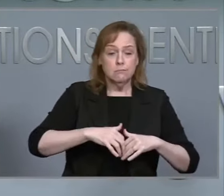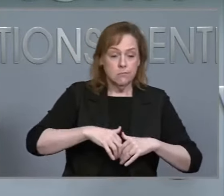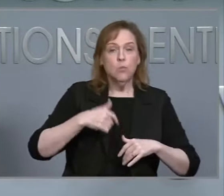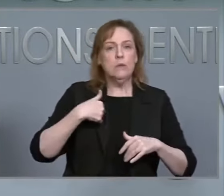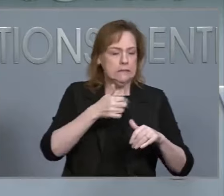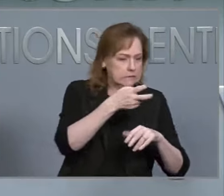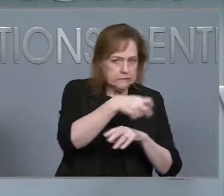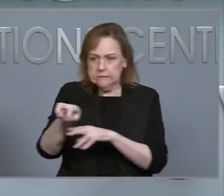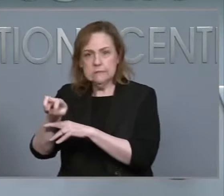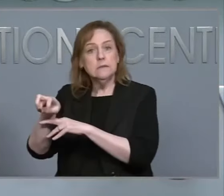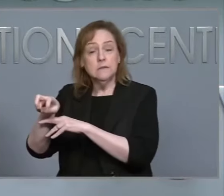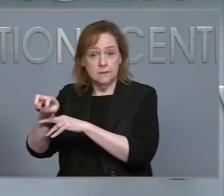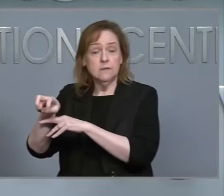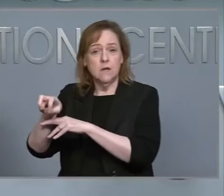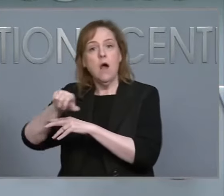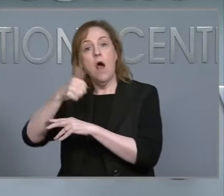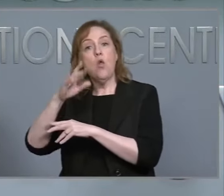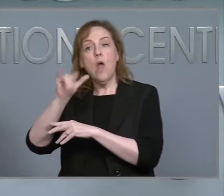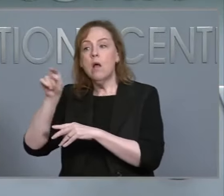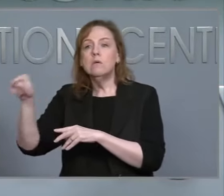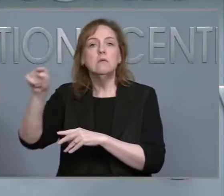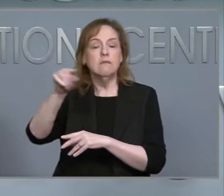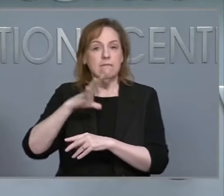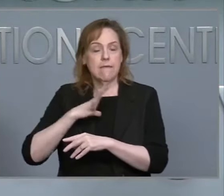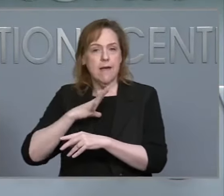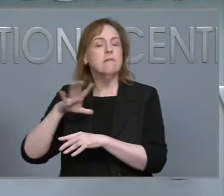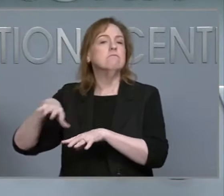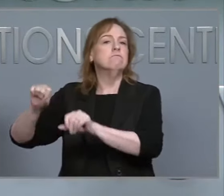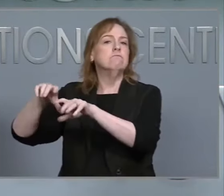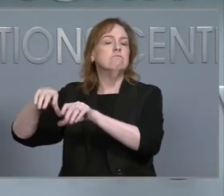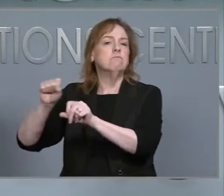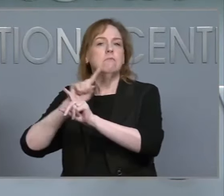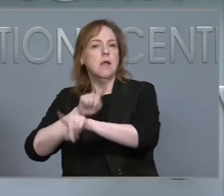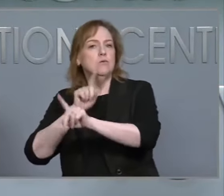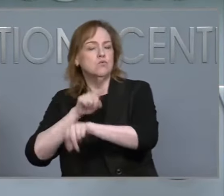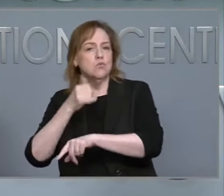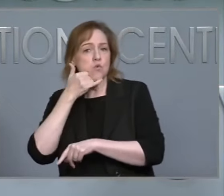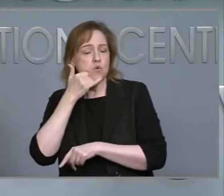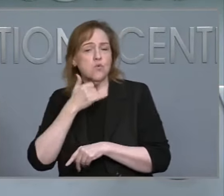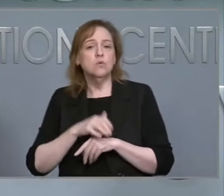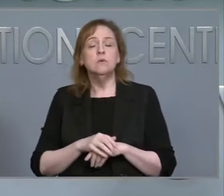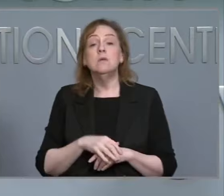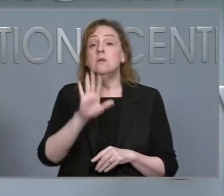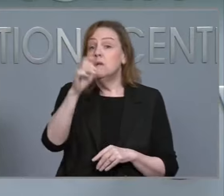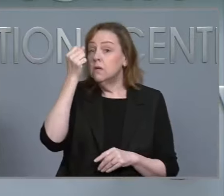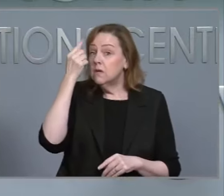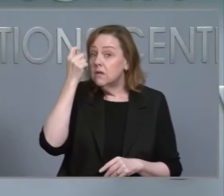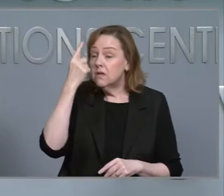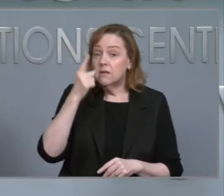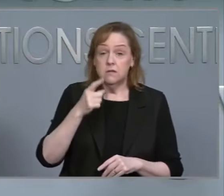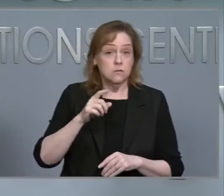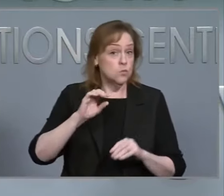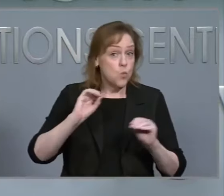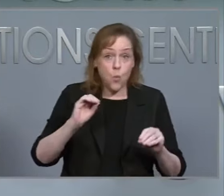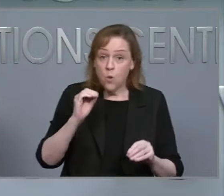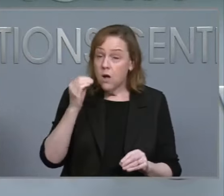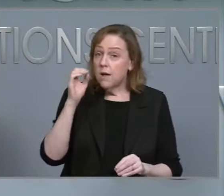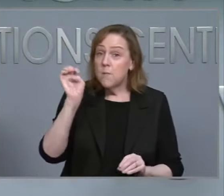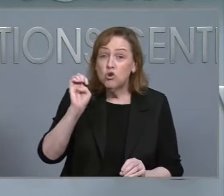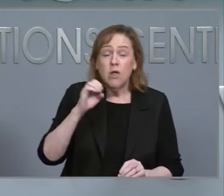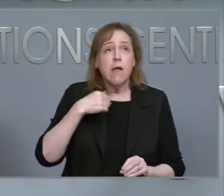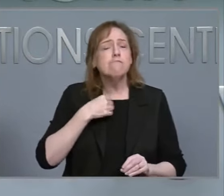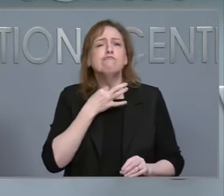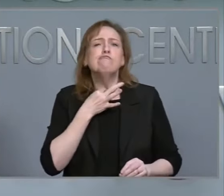not affected by the storm. I want to remind people to avoid calling 9-1-1, though, with non-emergency questions.